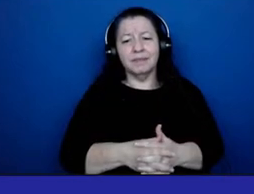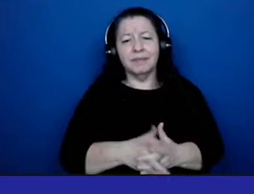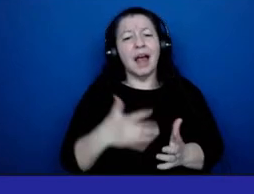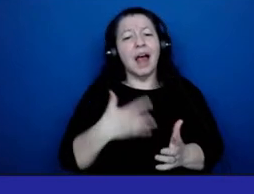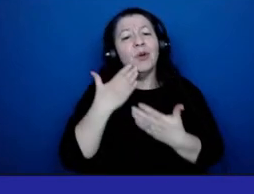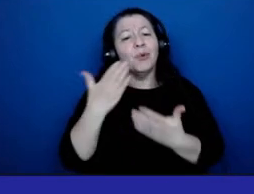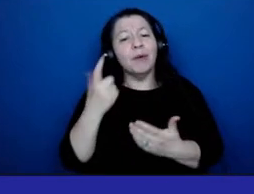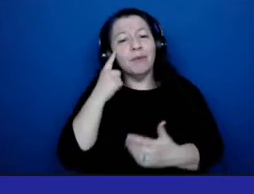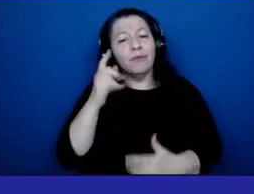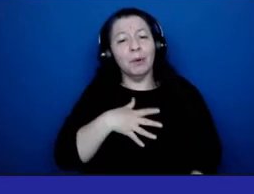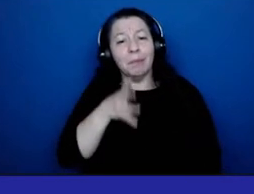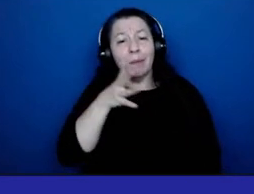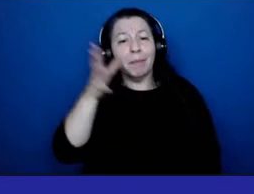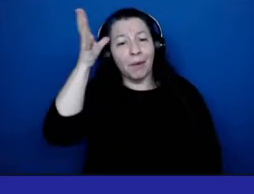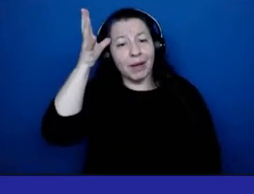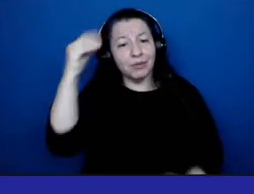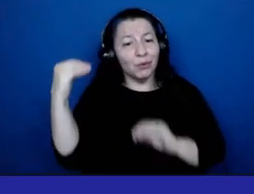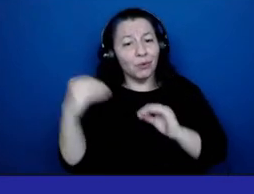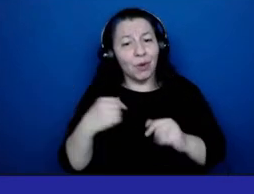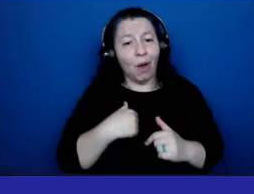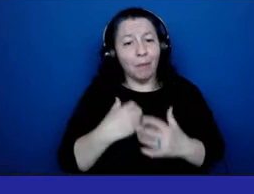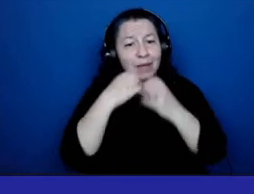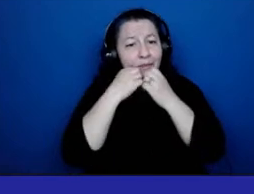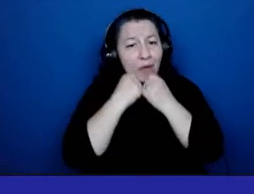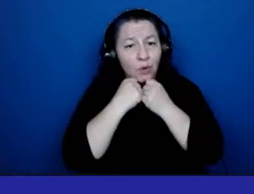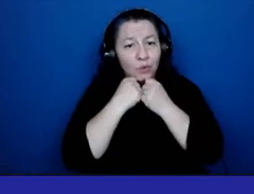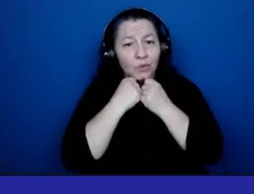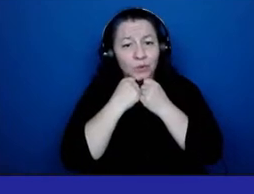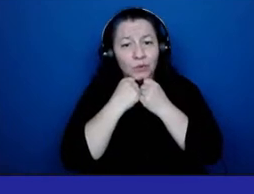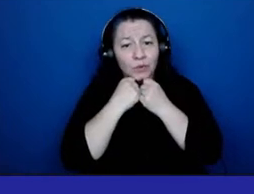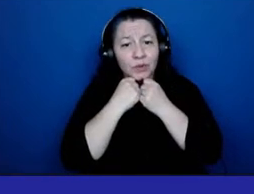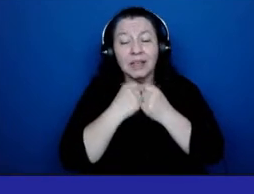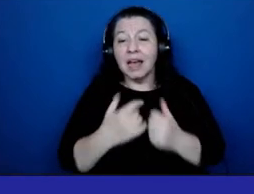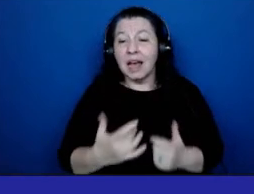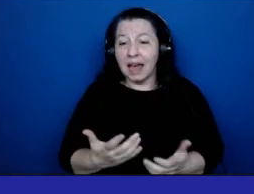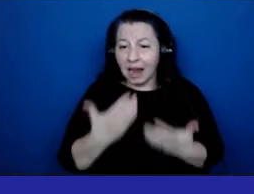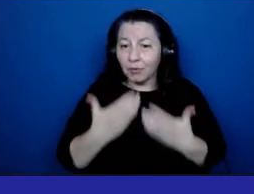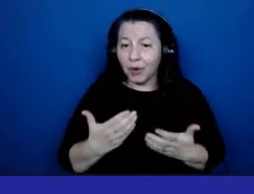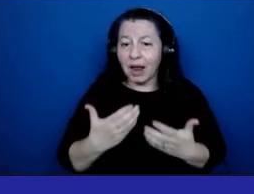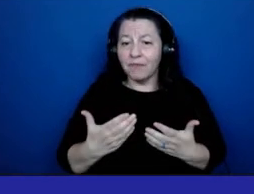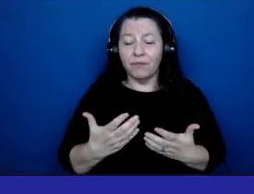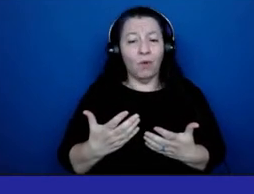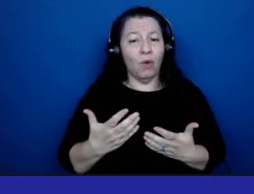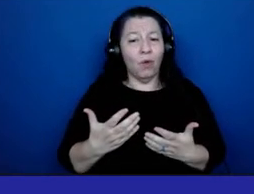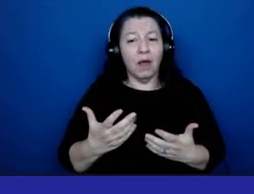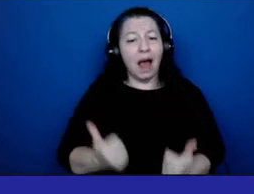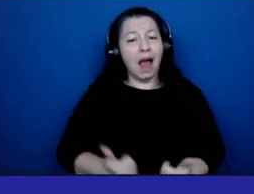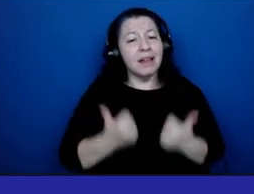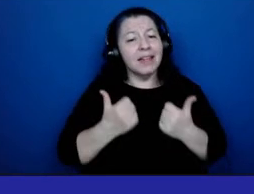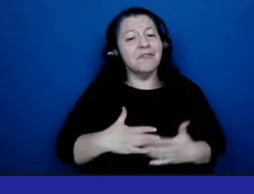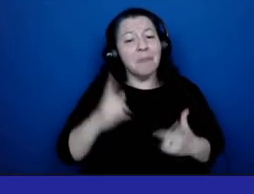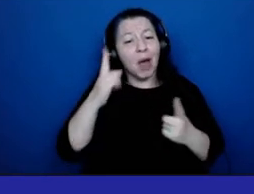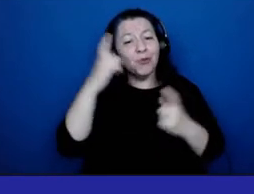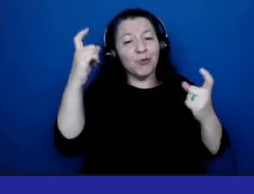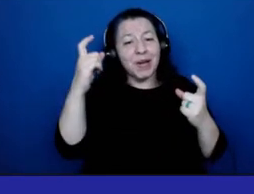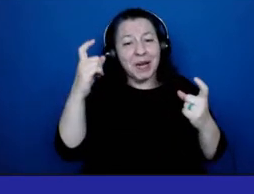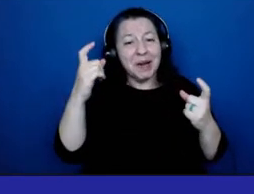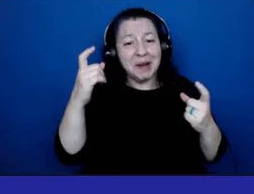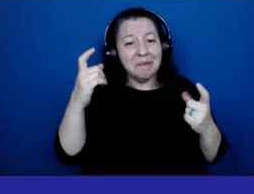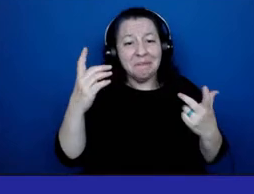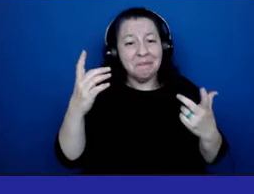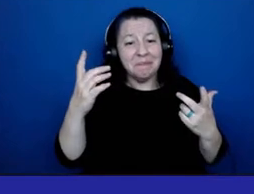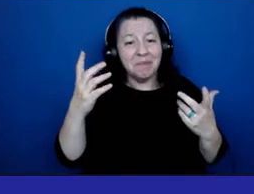parents for teaching me the value, and I'm grateful that I lived my dream to be here